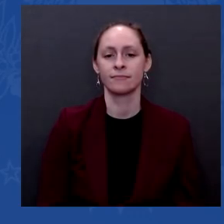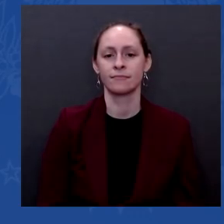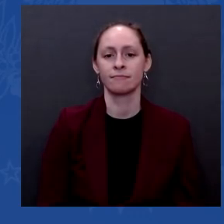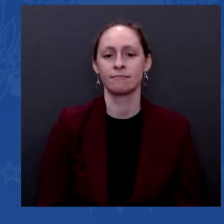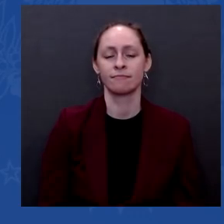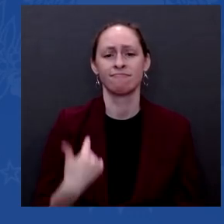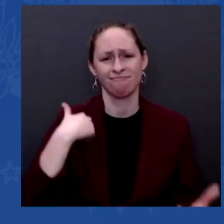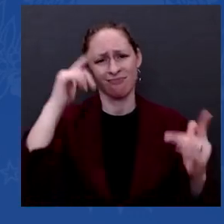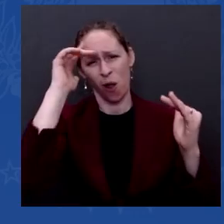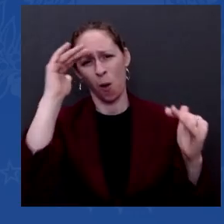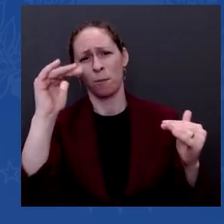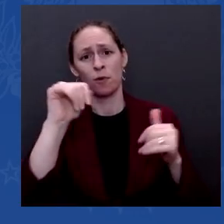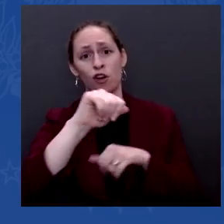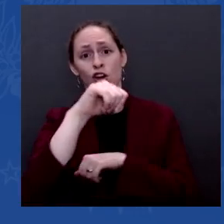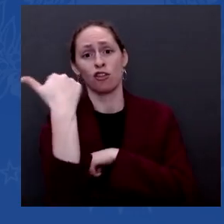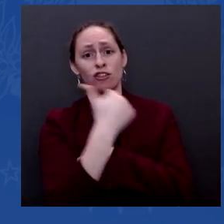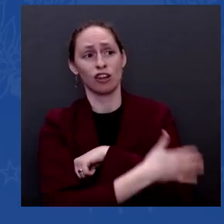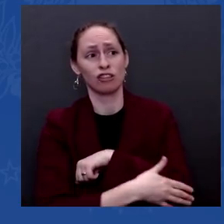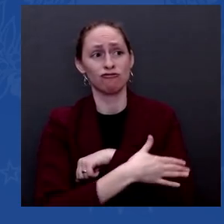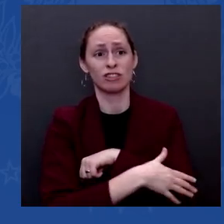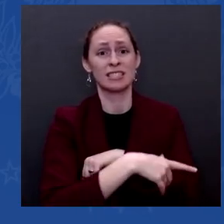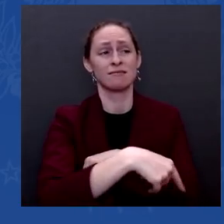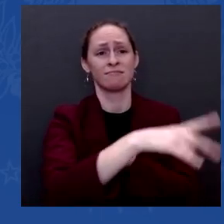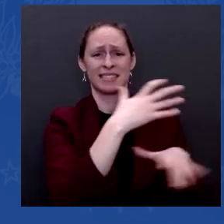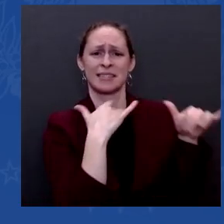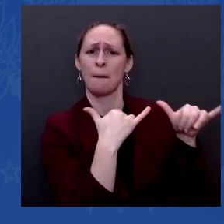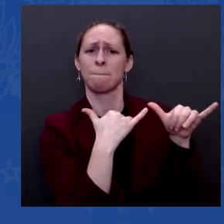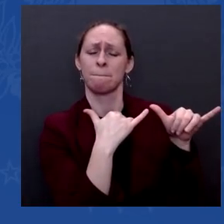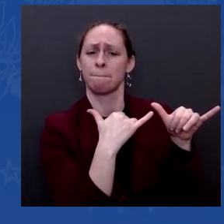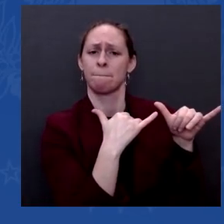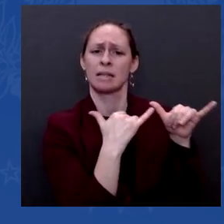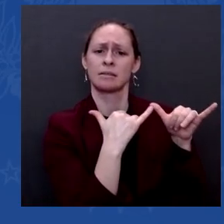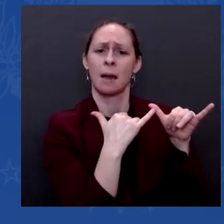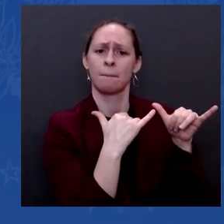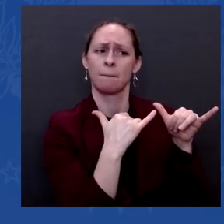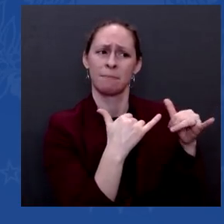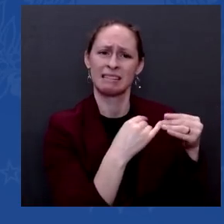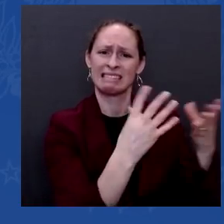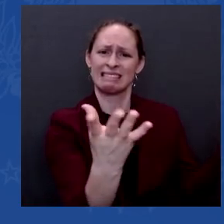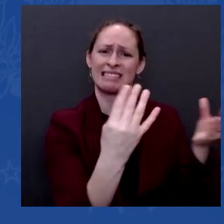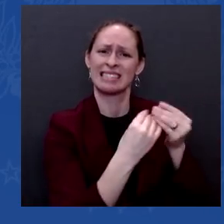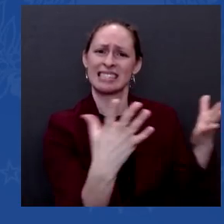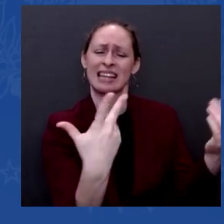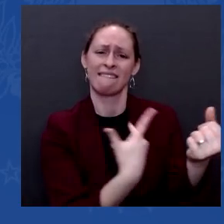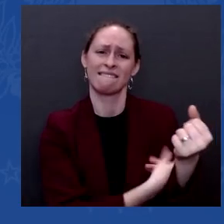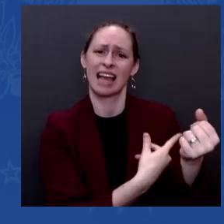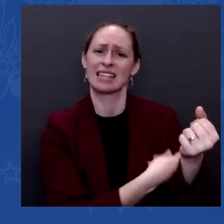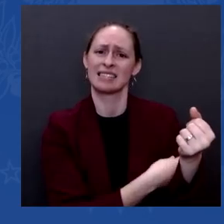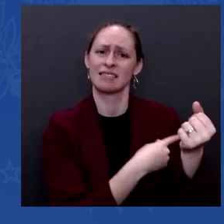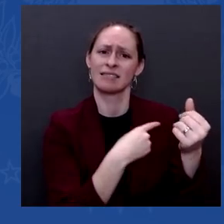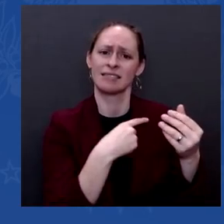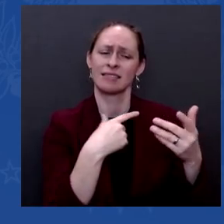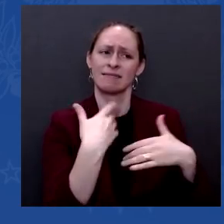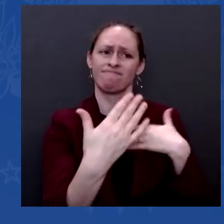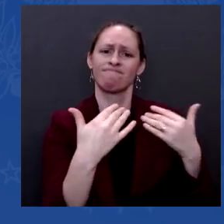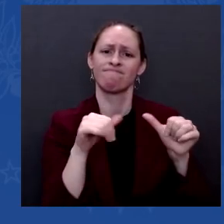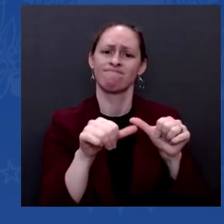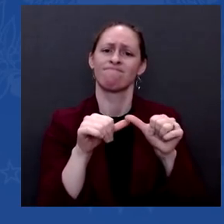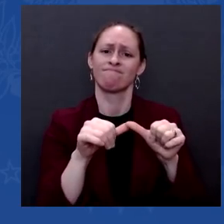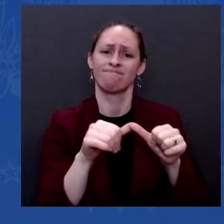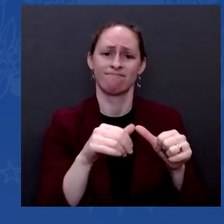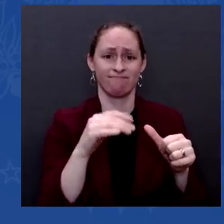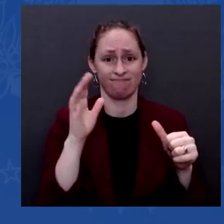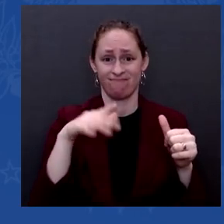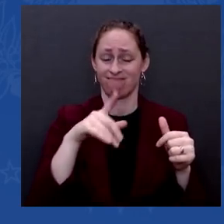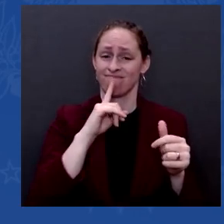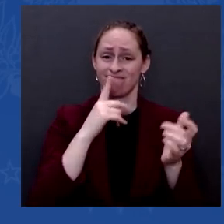vaccine to the rest of the world, because it's not sufficient that we just have this country not have the virus